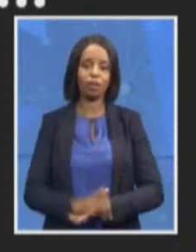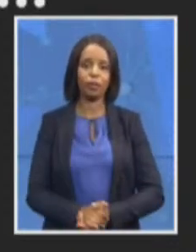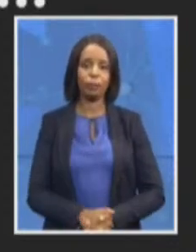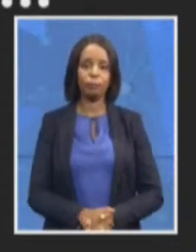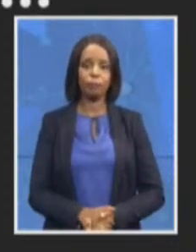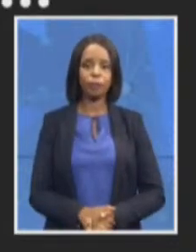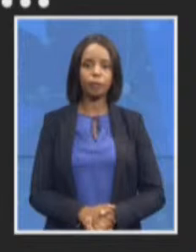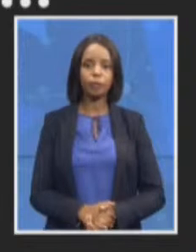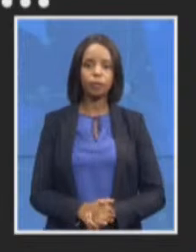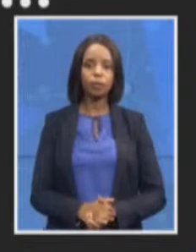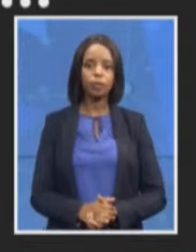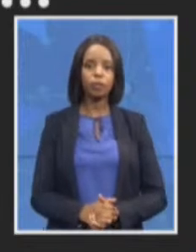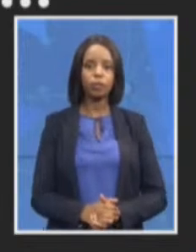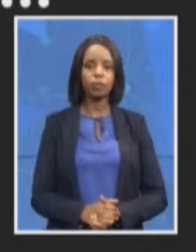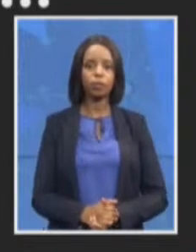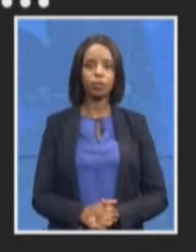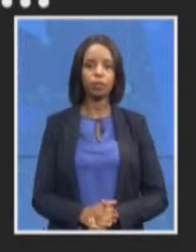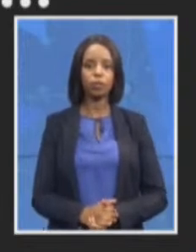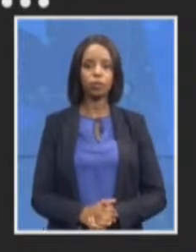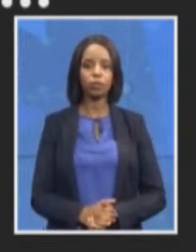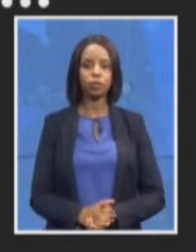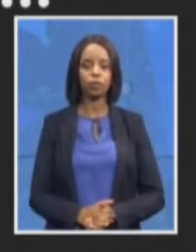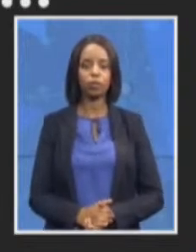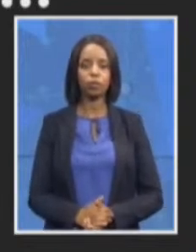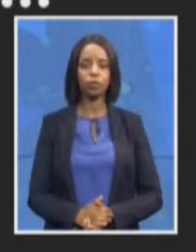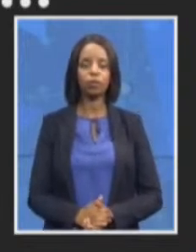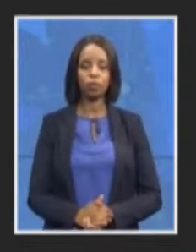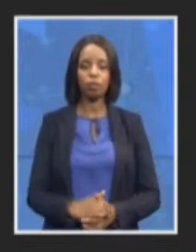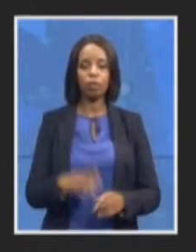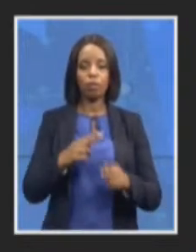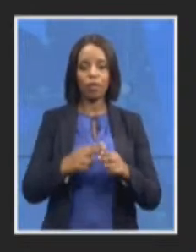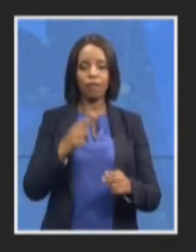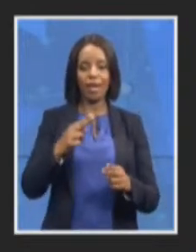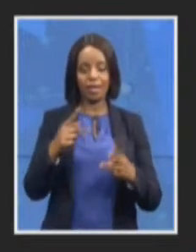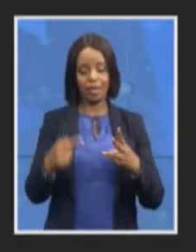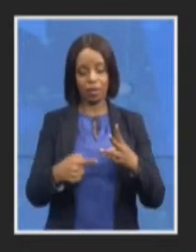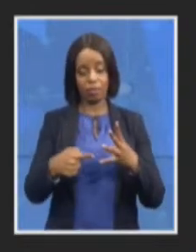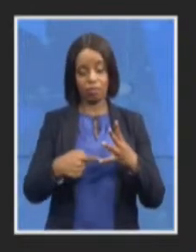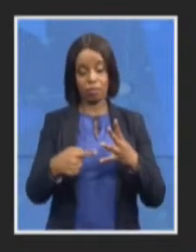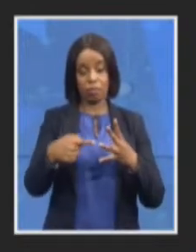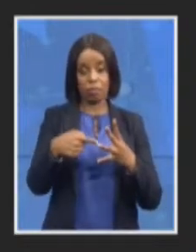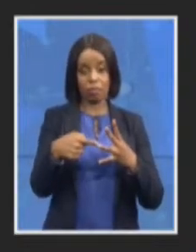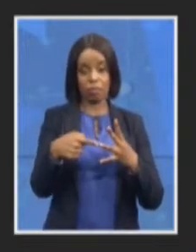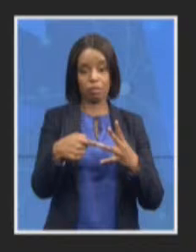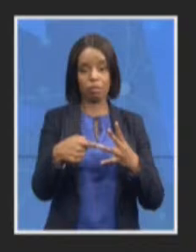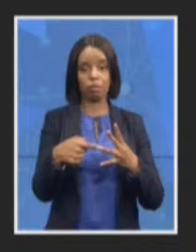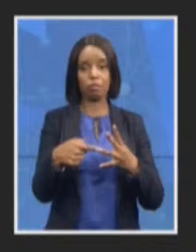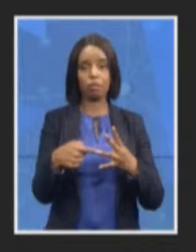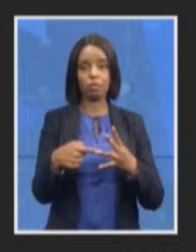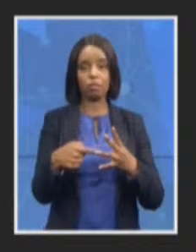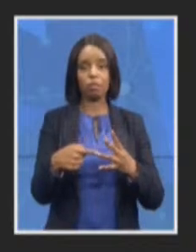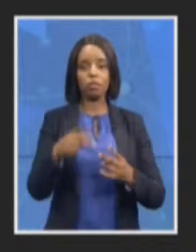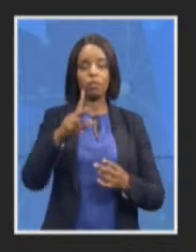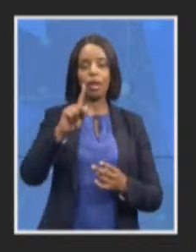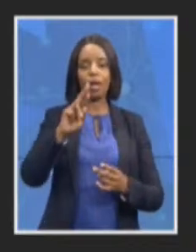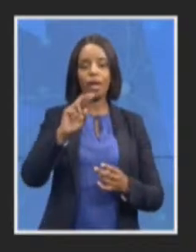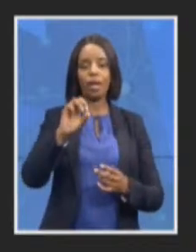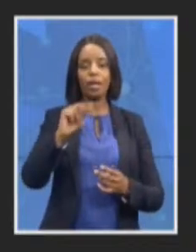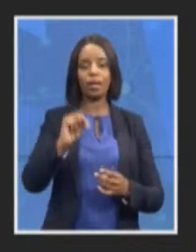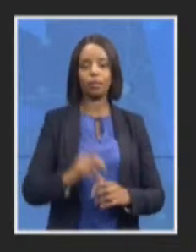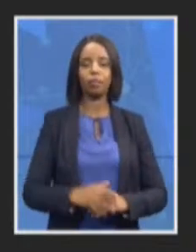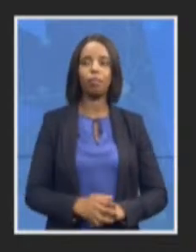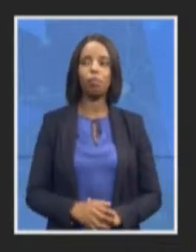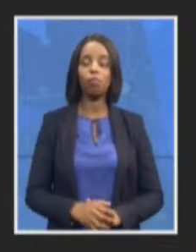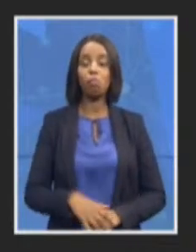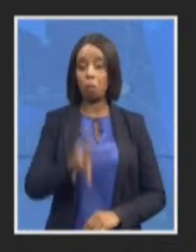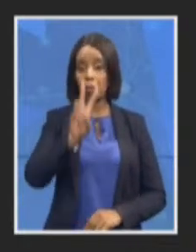the final one is Karen for this round so two questions first of all just in relation to my